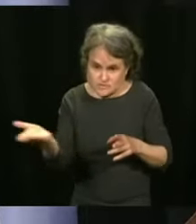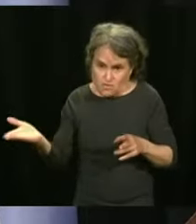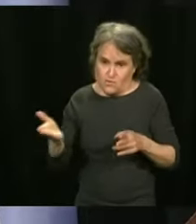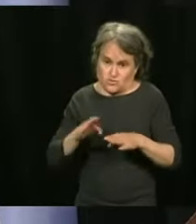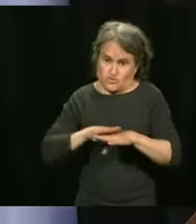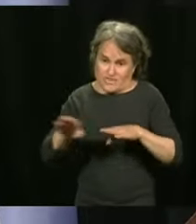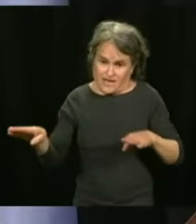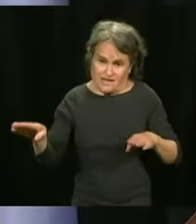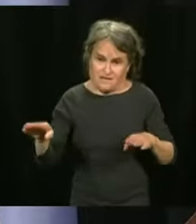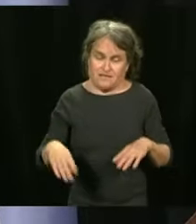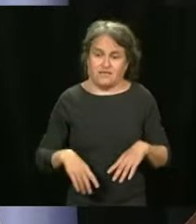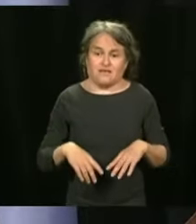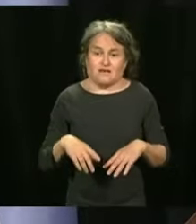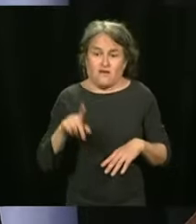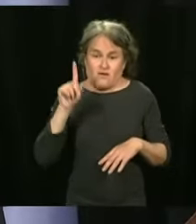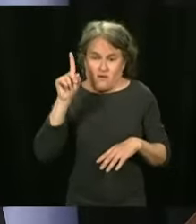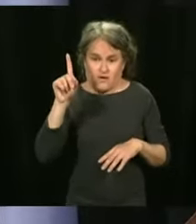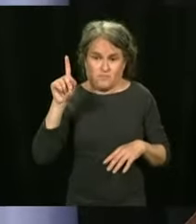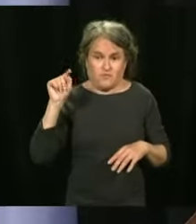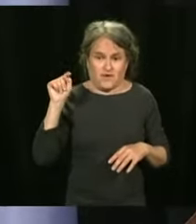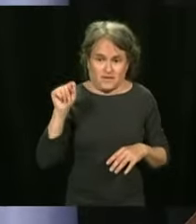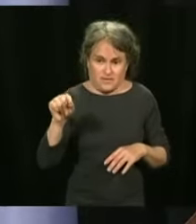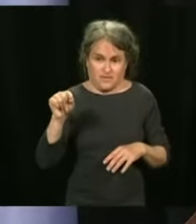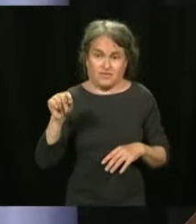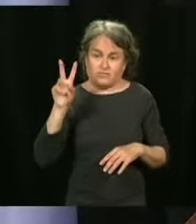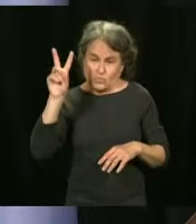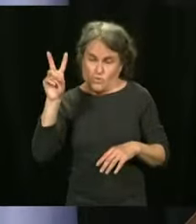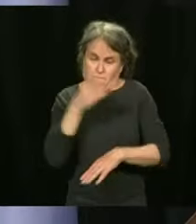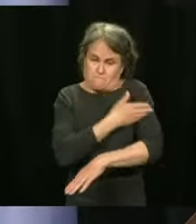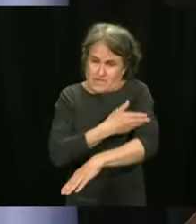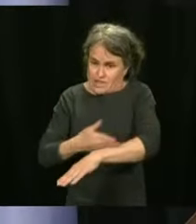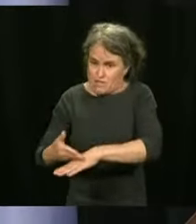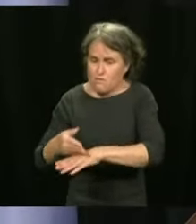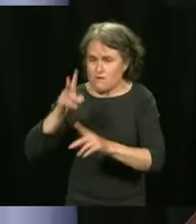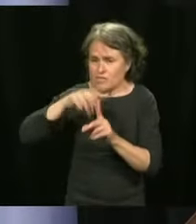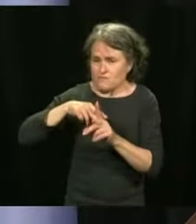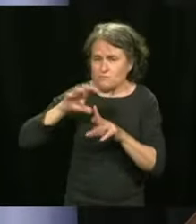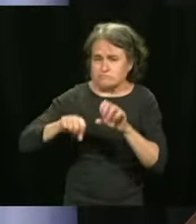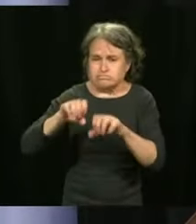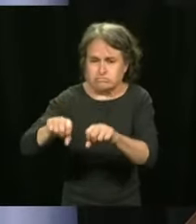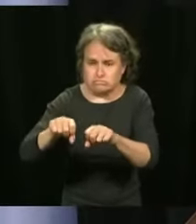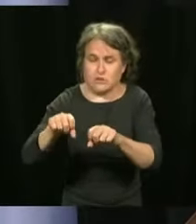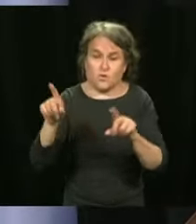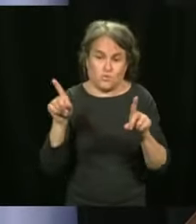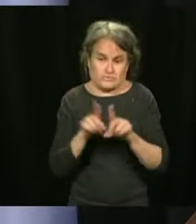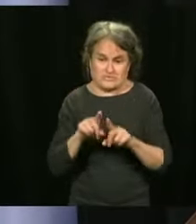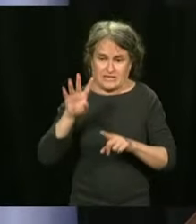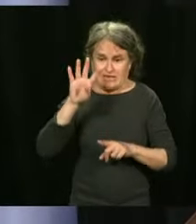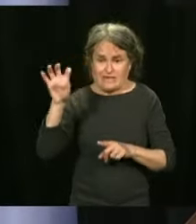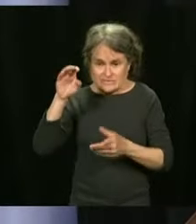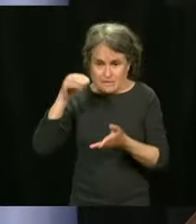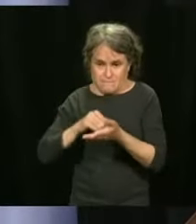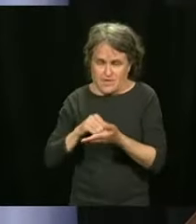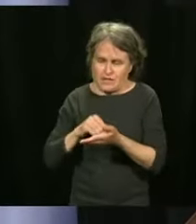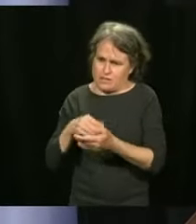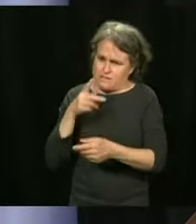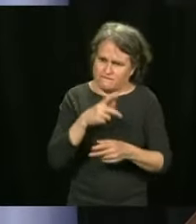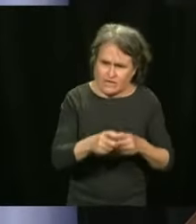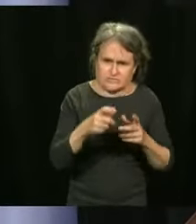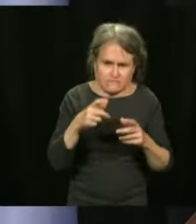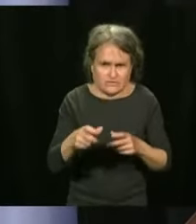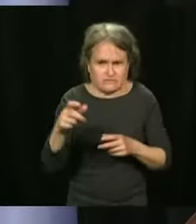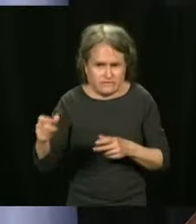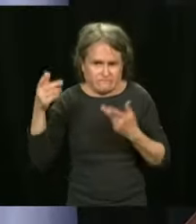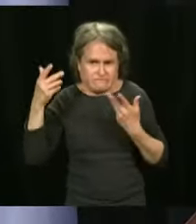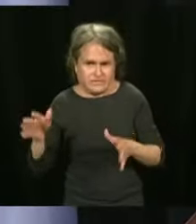400,000 doses were administered. And since the doses came in today, we'll be able to increase the pace